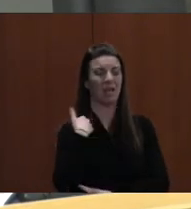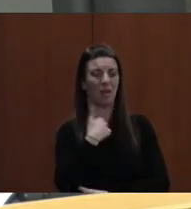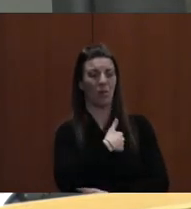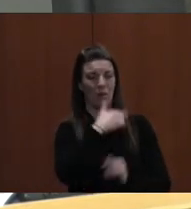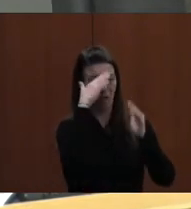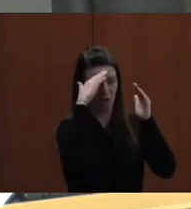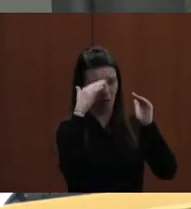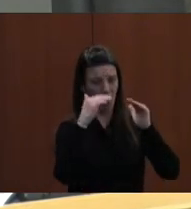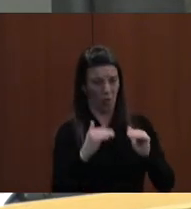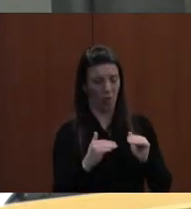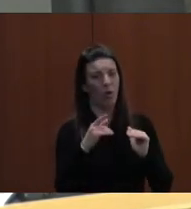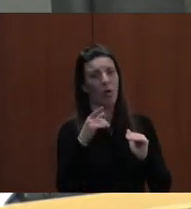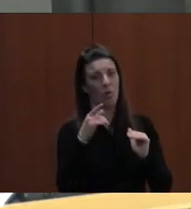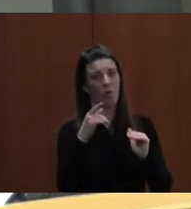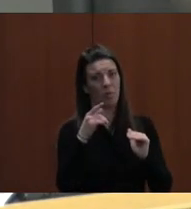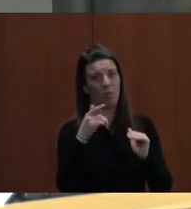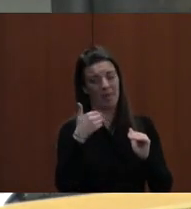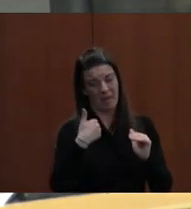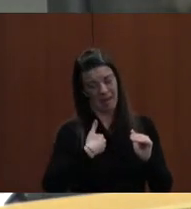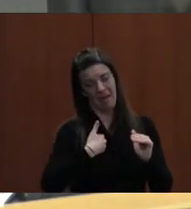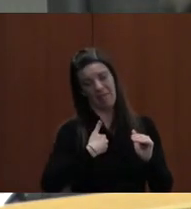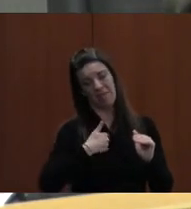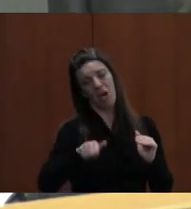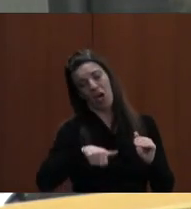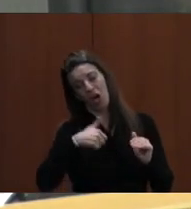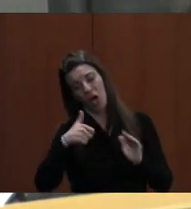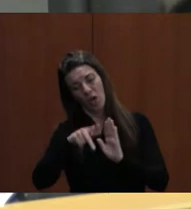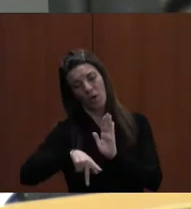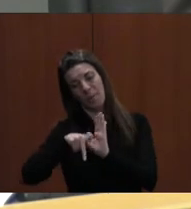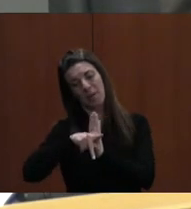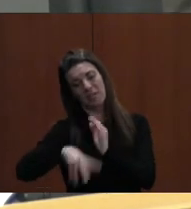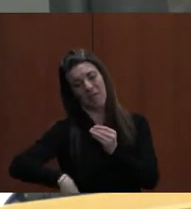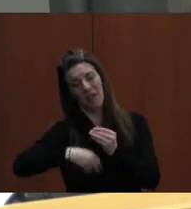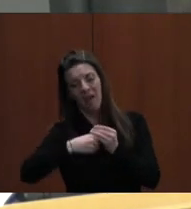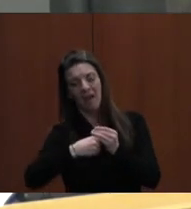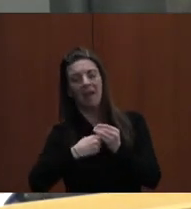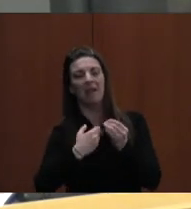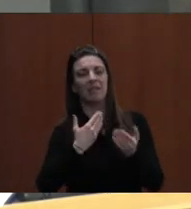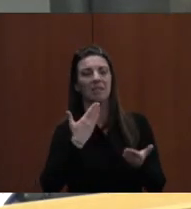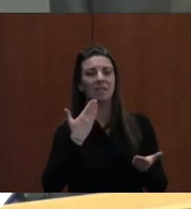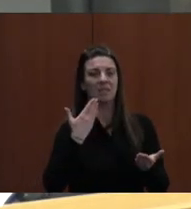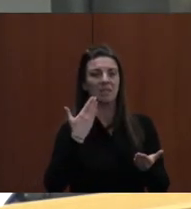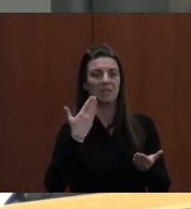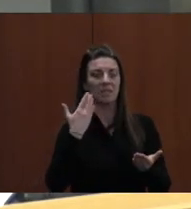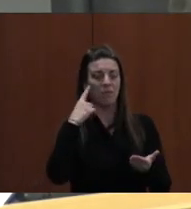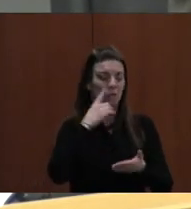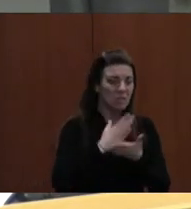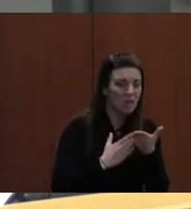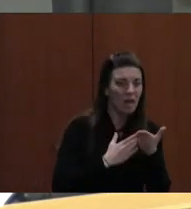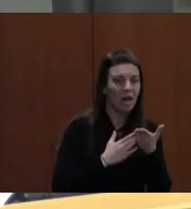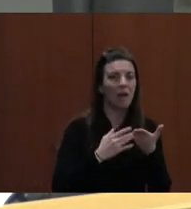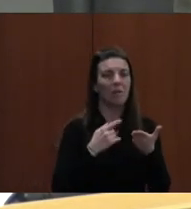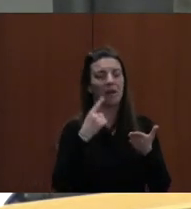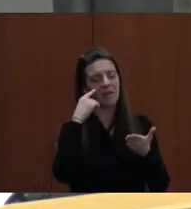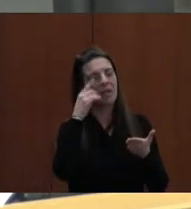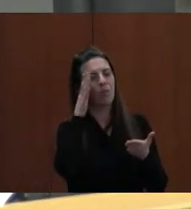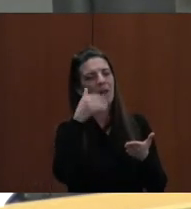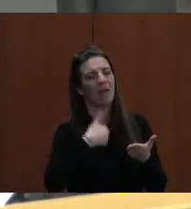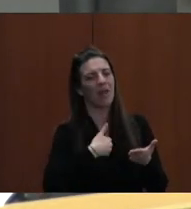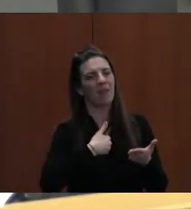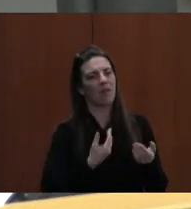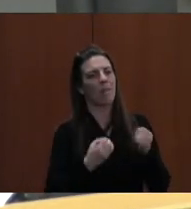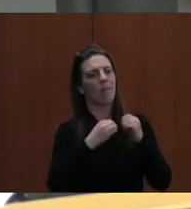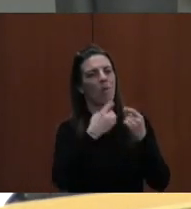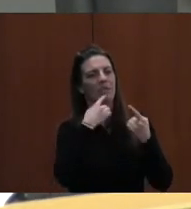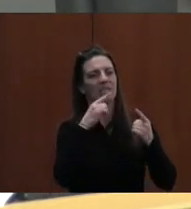periods during the day, an opportunity for some to make a fresh start in January. I think we had greater success with that